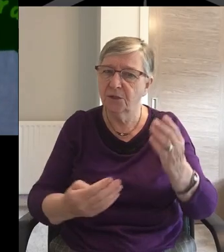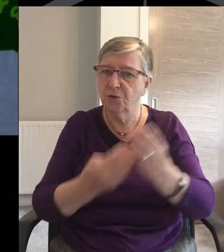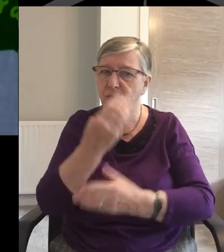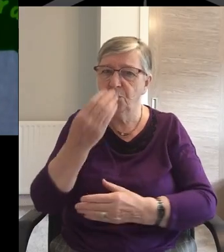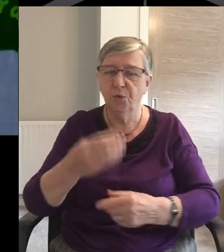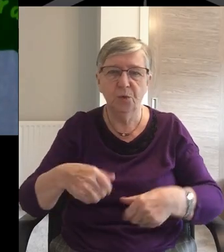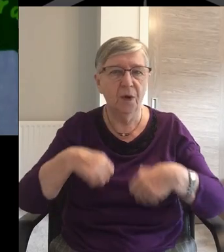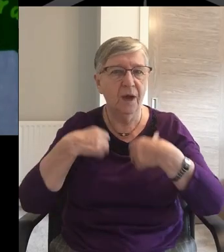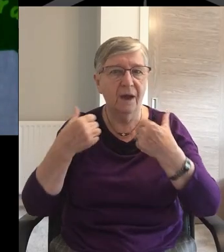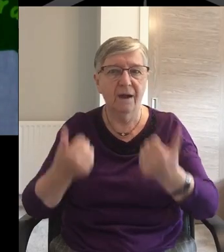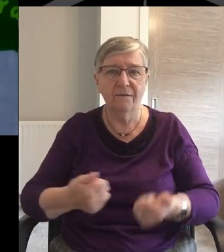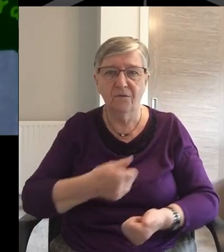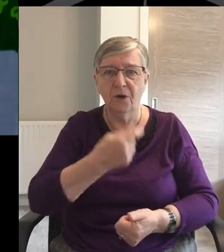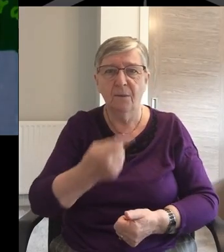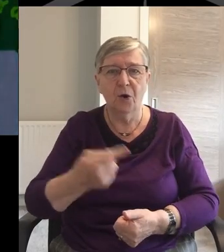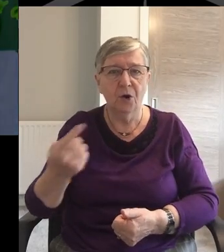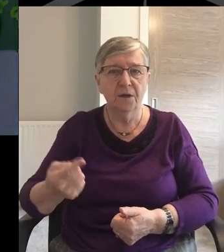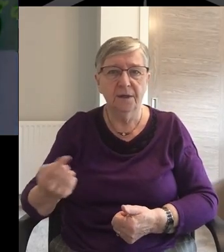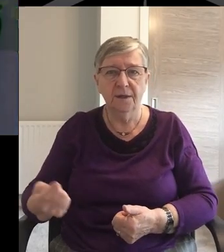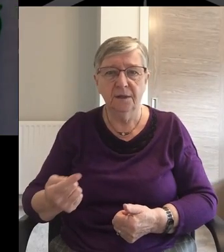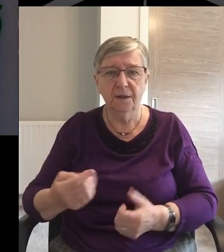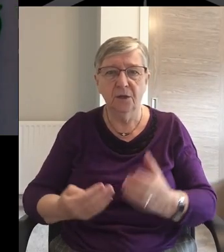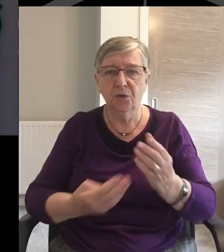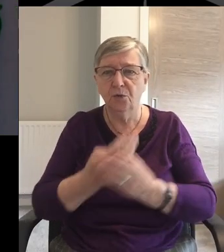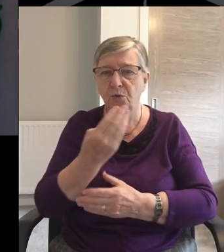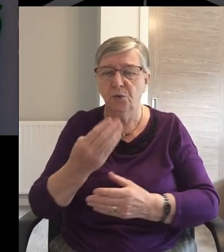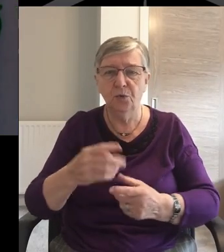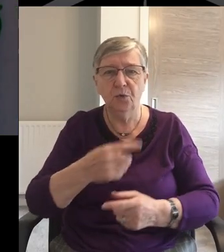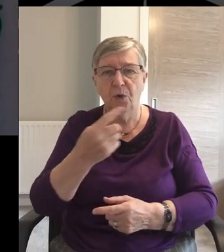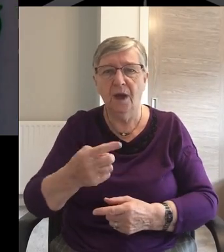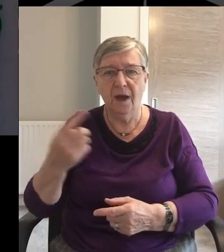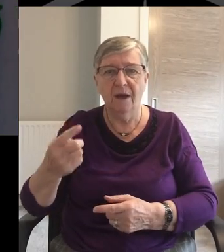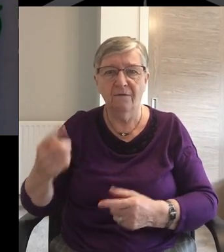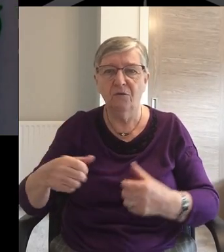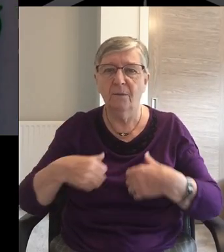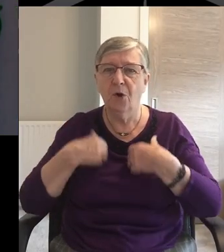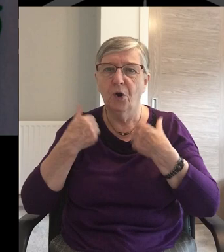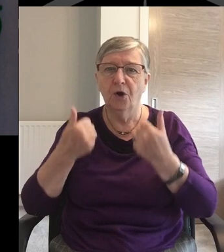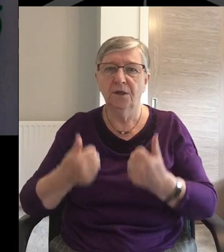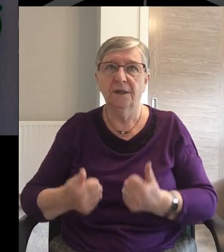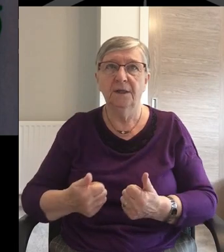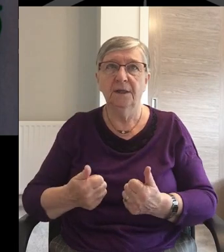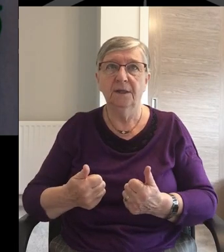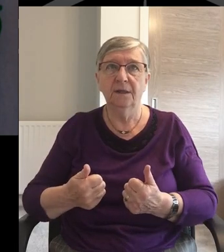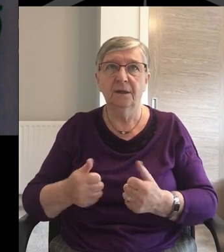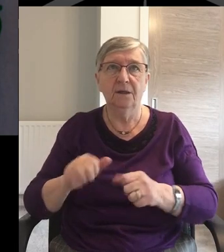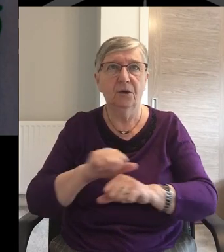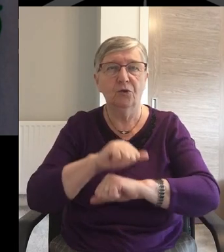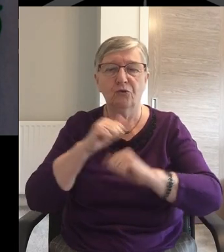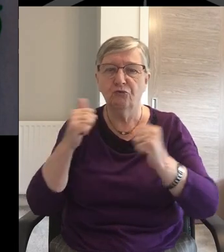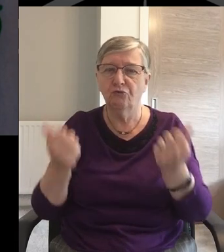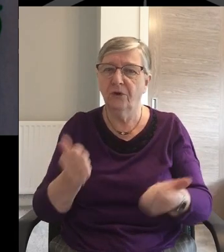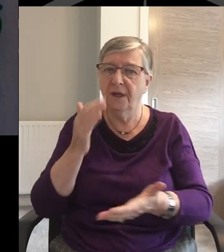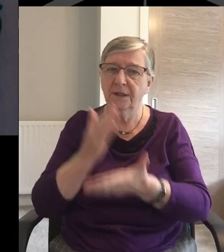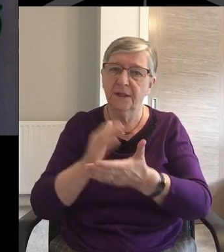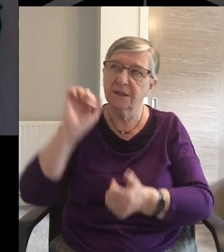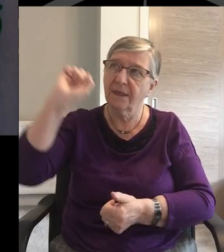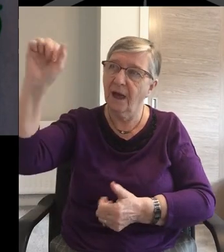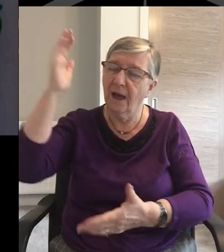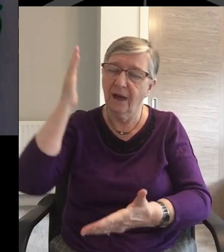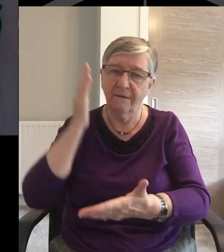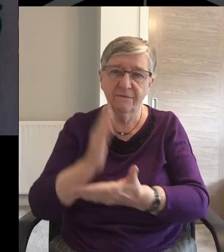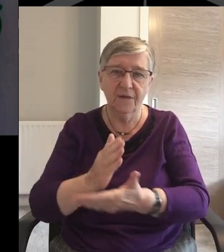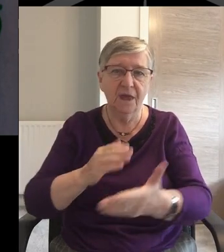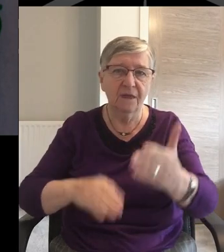new every morning, new every morning Great is Thy